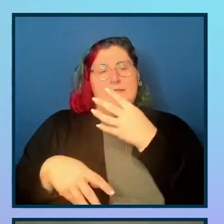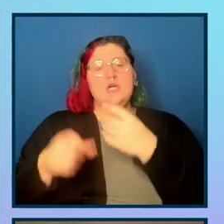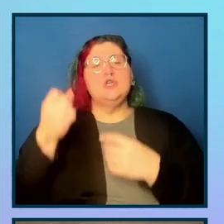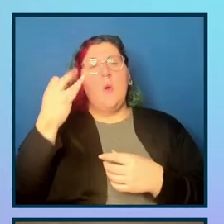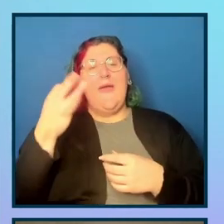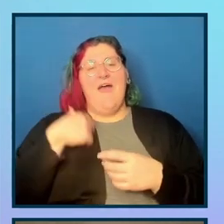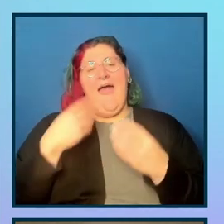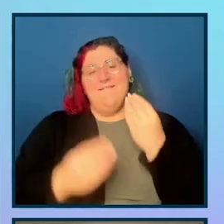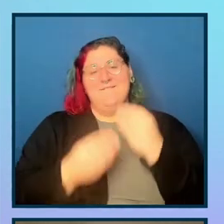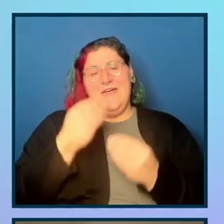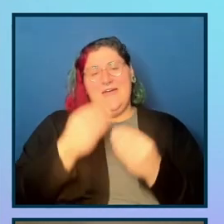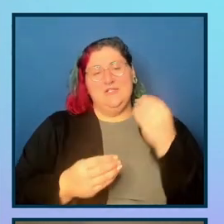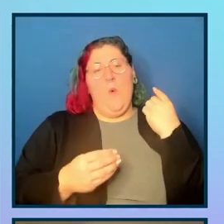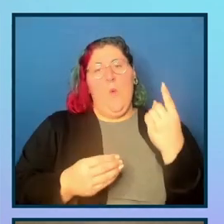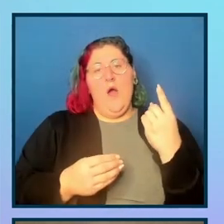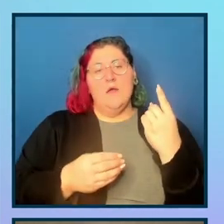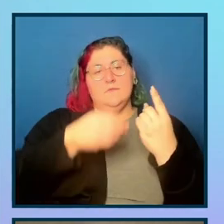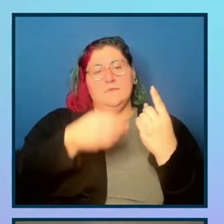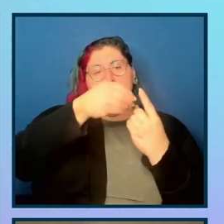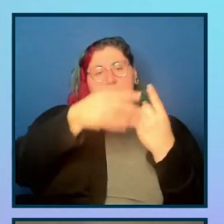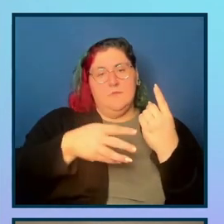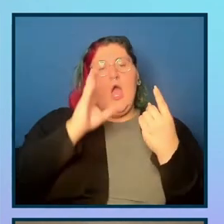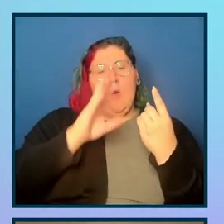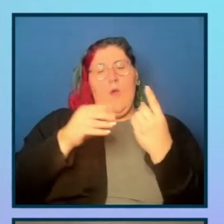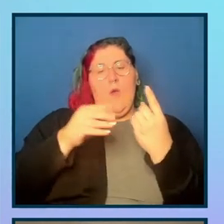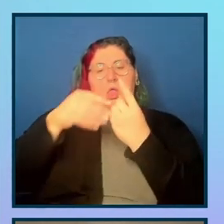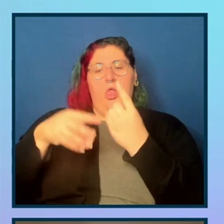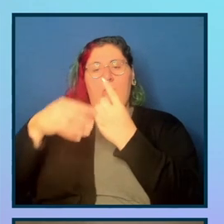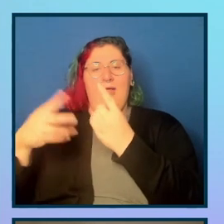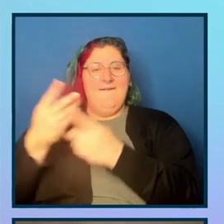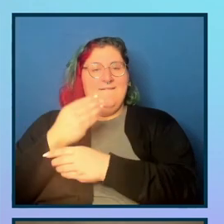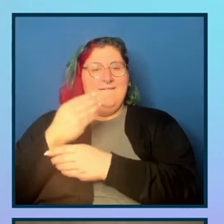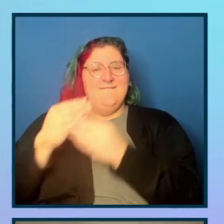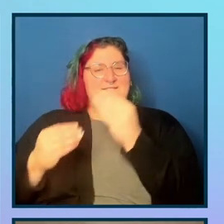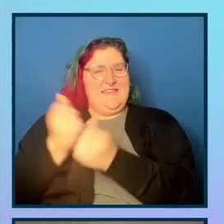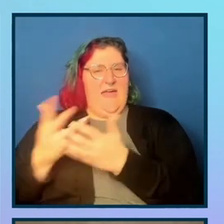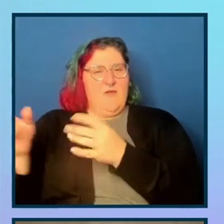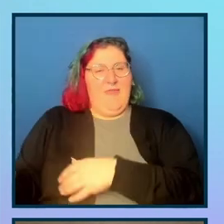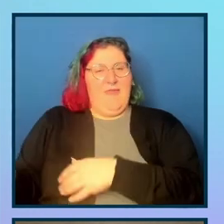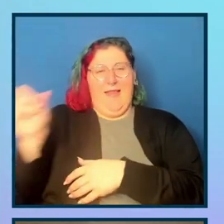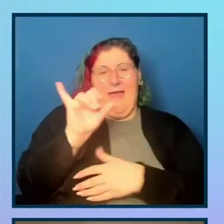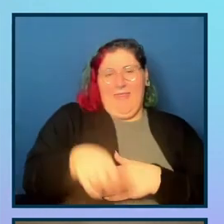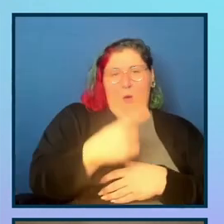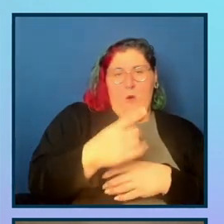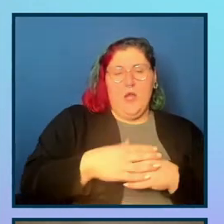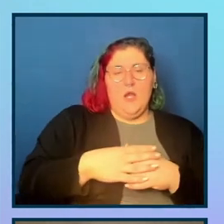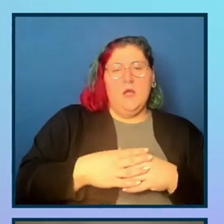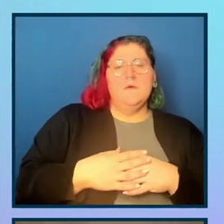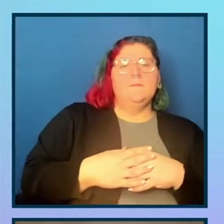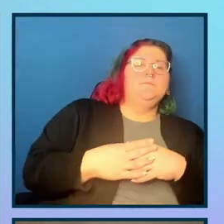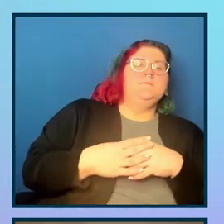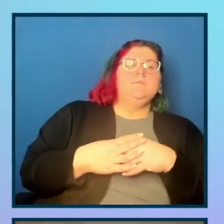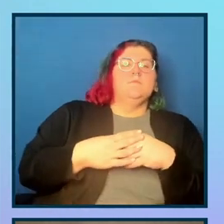to fix both. Uh, same thing goes with these checkboxes. I'm just going to select the first checkbox. No need to keep redundantly testing every checkbox. Same thing